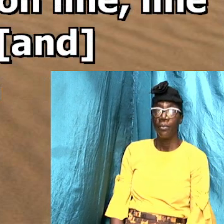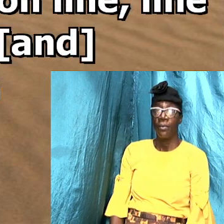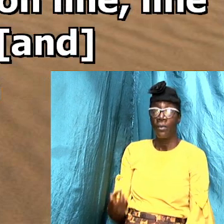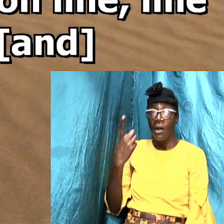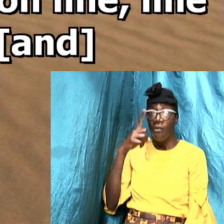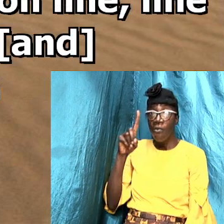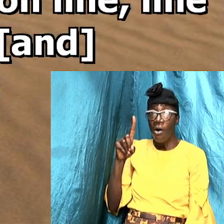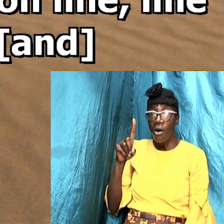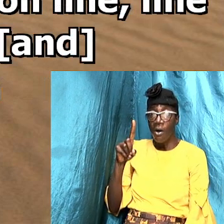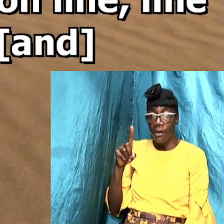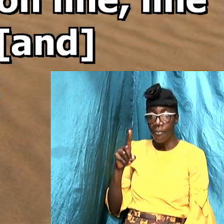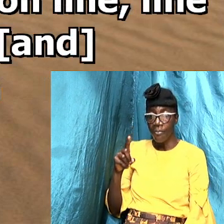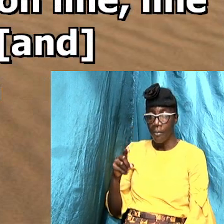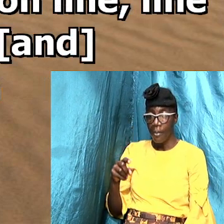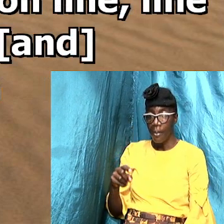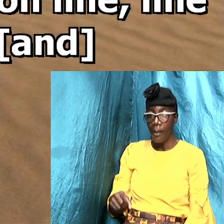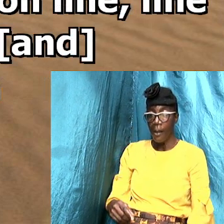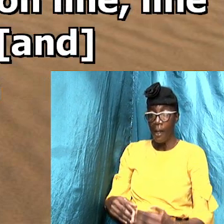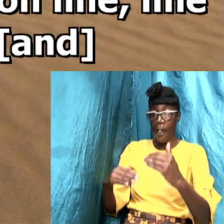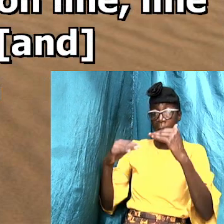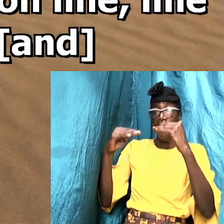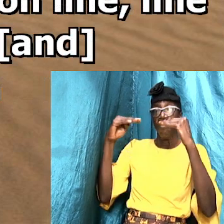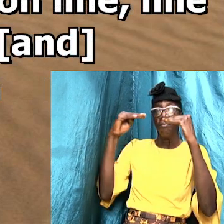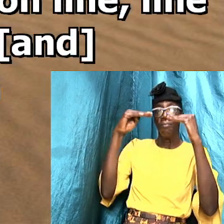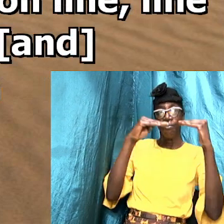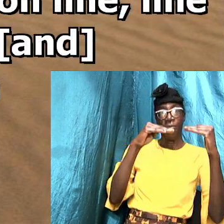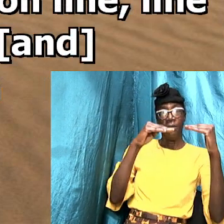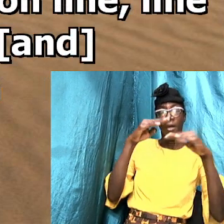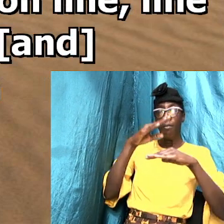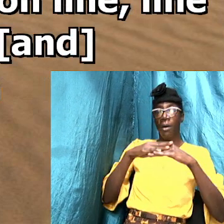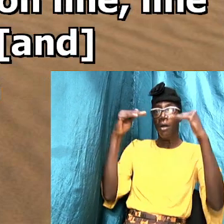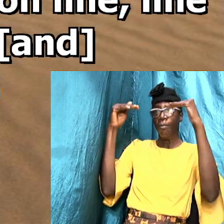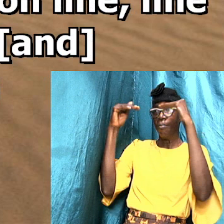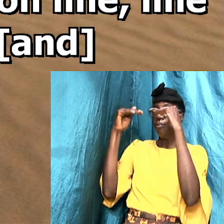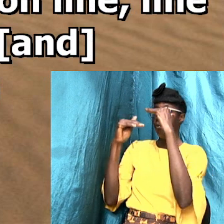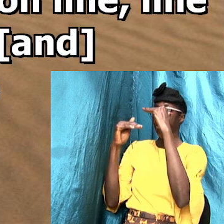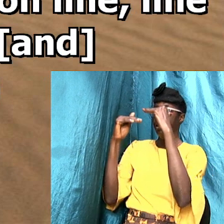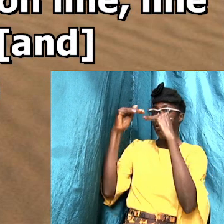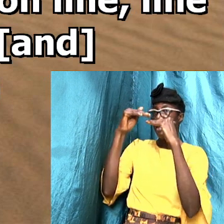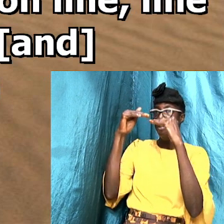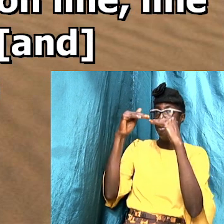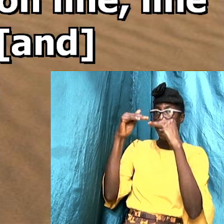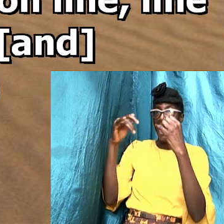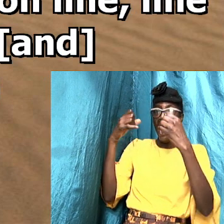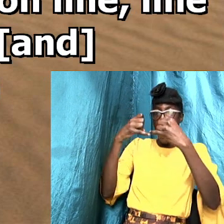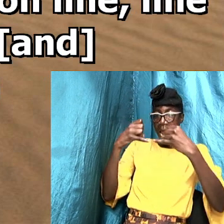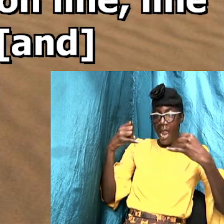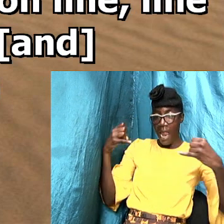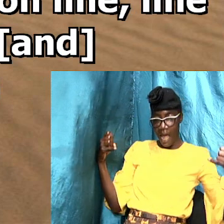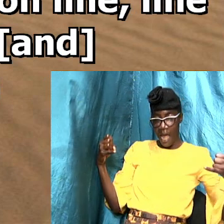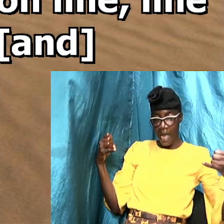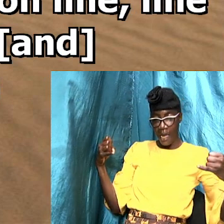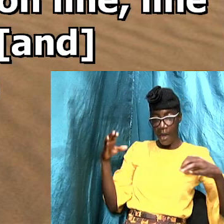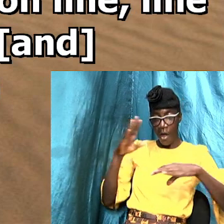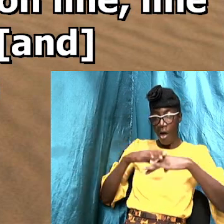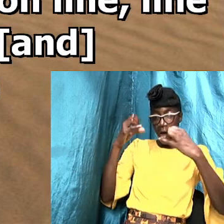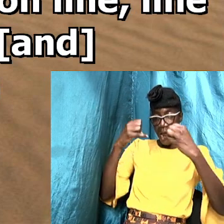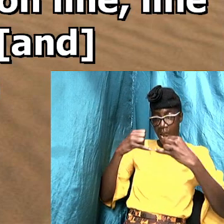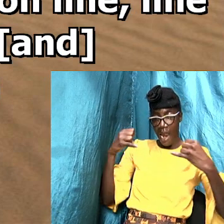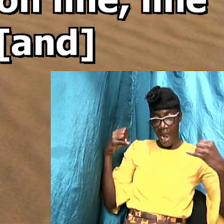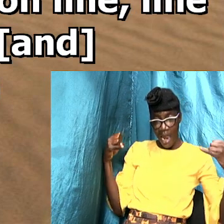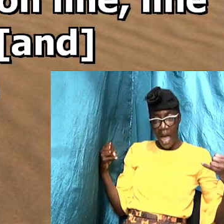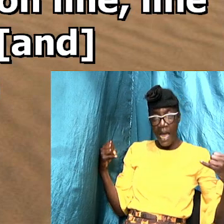For precepts must be open precepts, precepts, open precepts, line, open line,